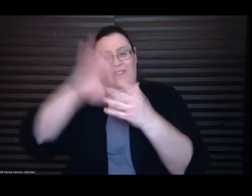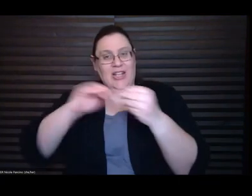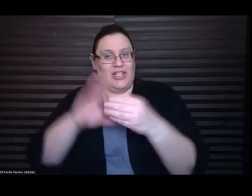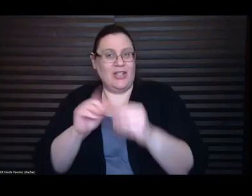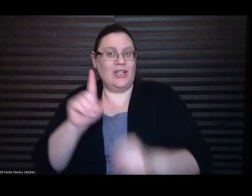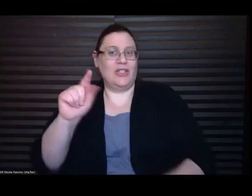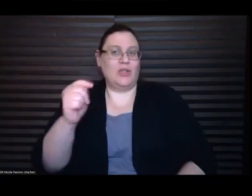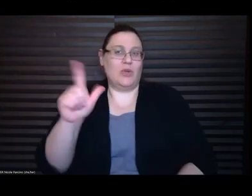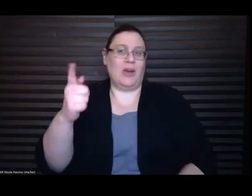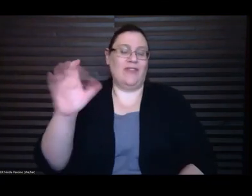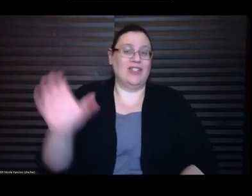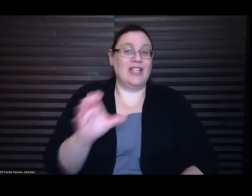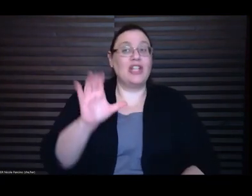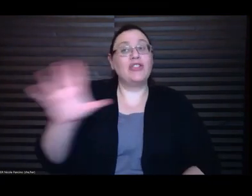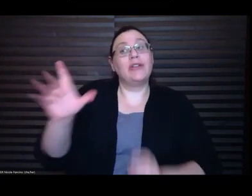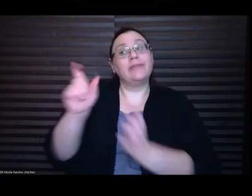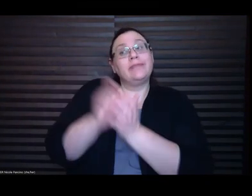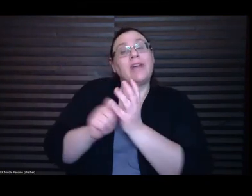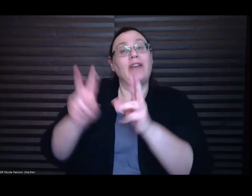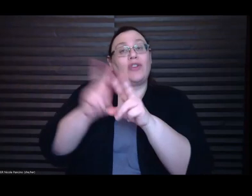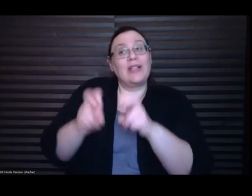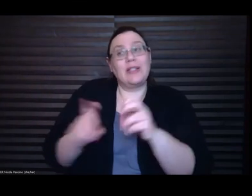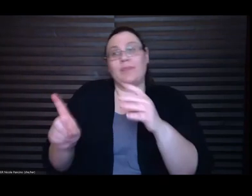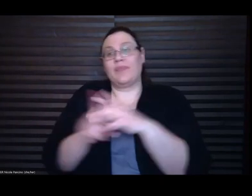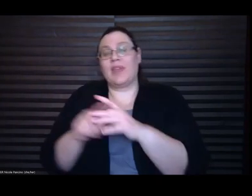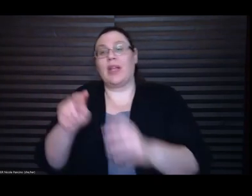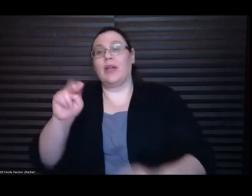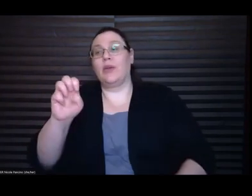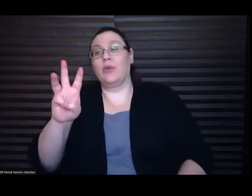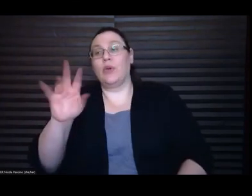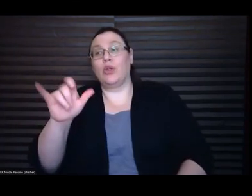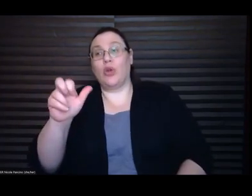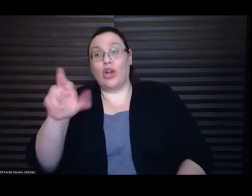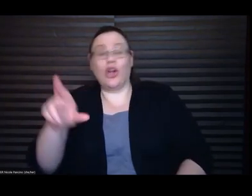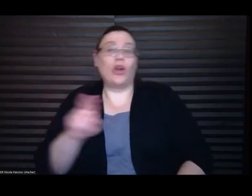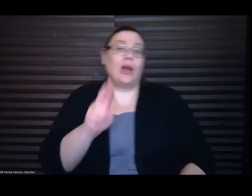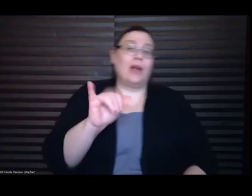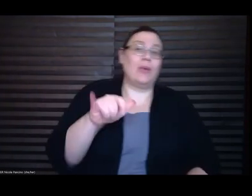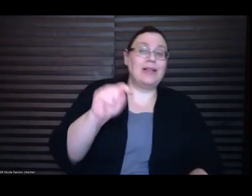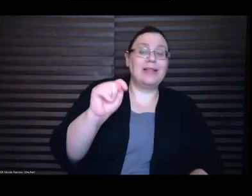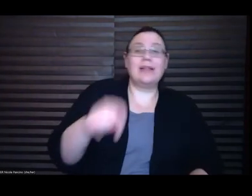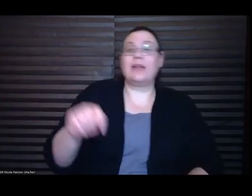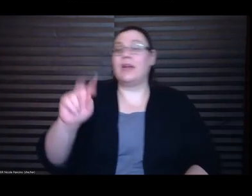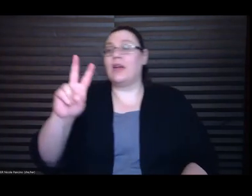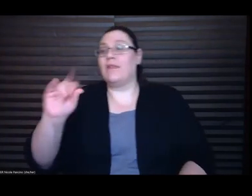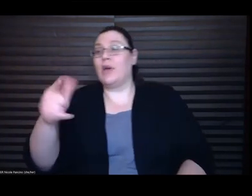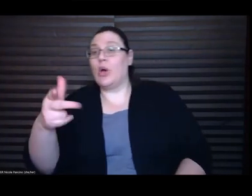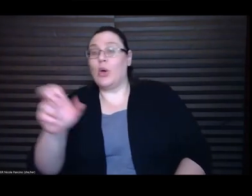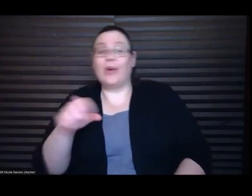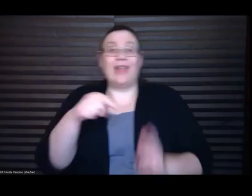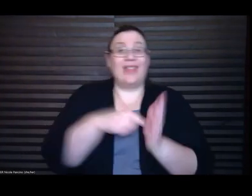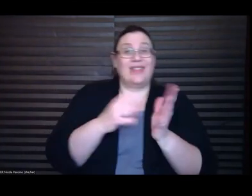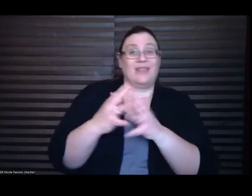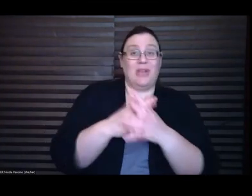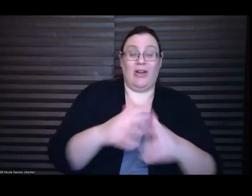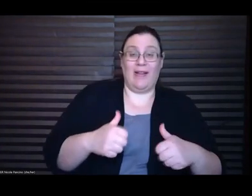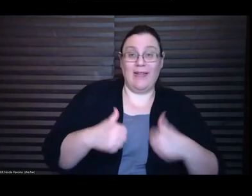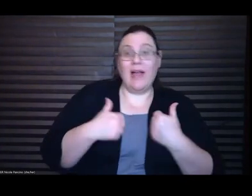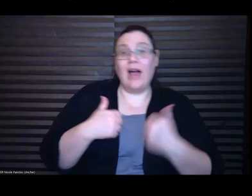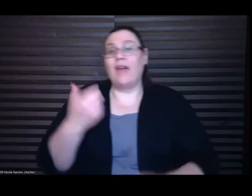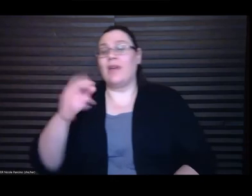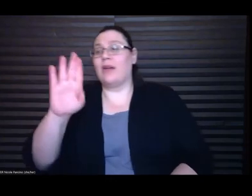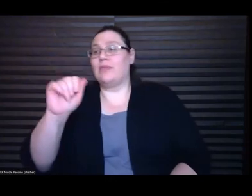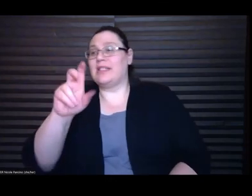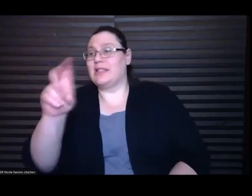York Times, Granta, Vogue, This American Life, Harper's Bazaar, Tin House, McSweeney's Quarterly Concern, The Believer, Guernica,